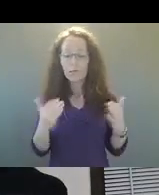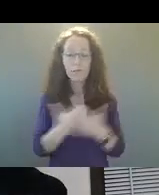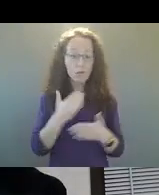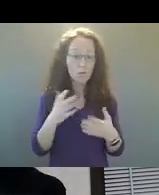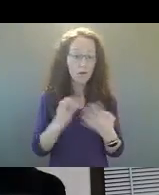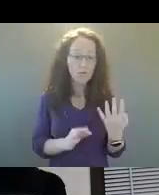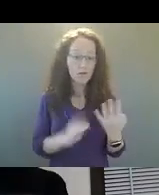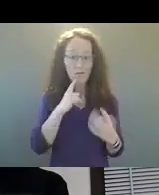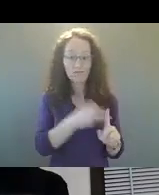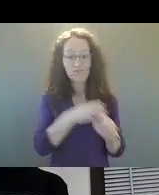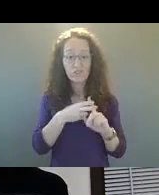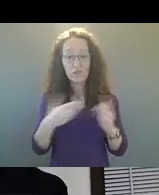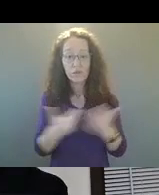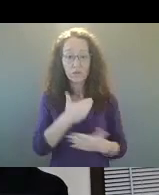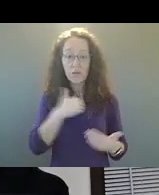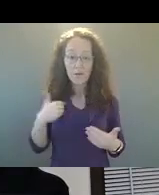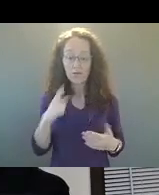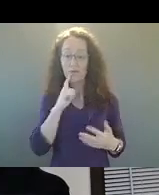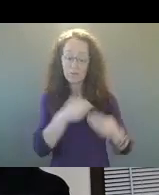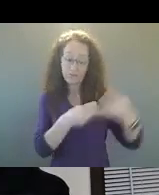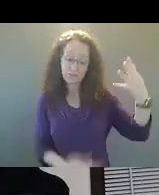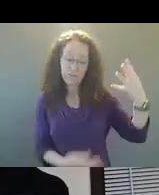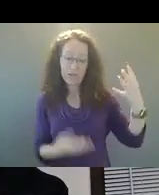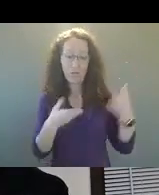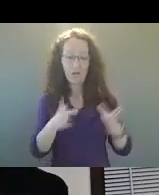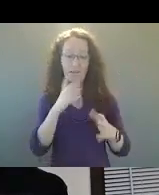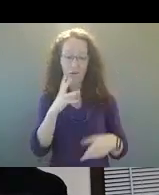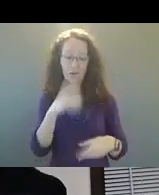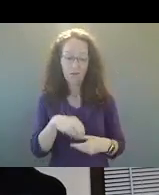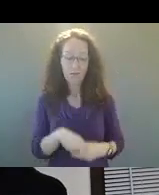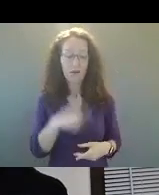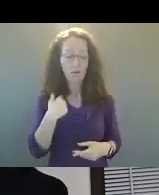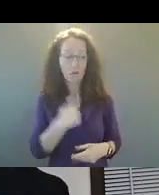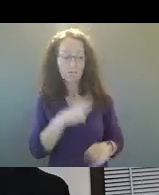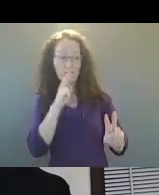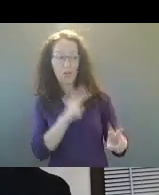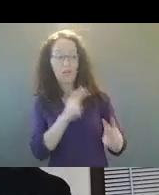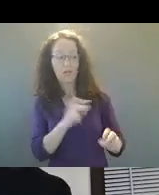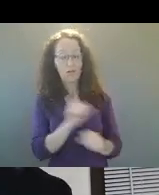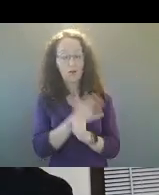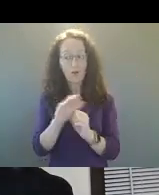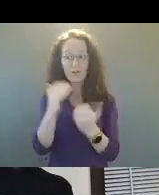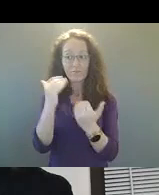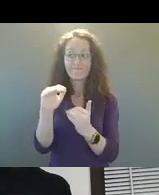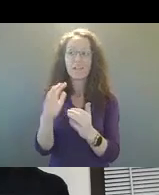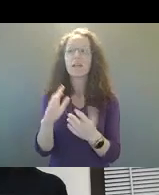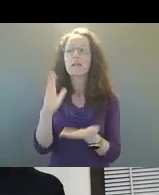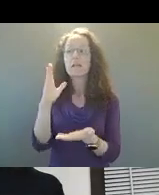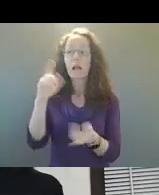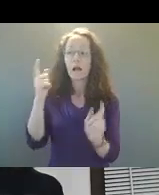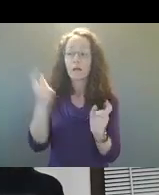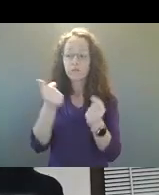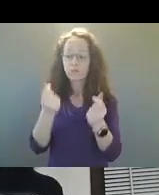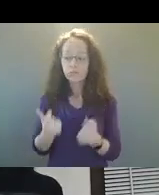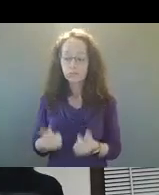Um, so there's lots of ways to be involved and we're really looking forward to, as the COVID restrictions get lifted, being able to get back in community